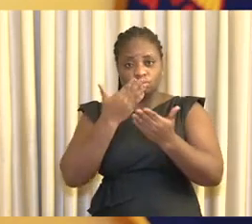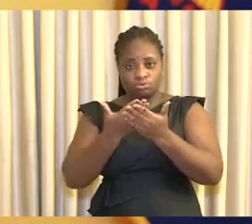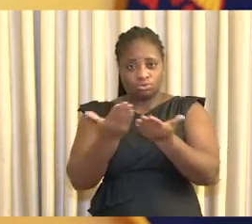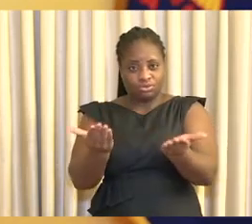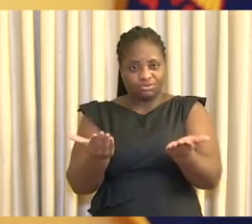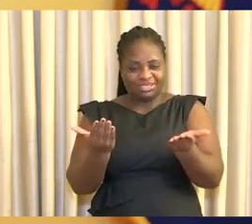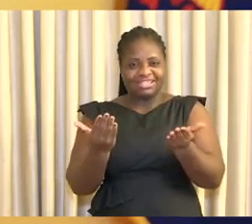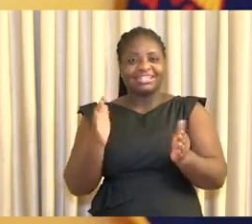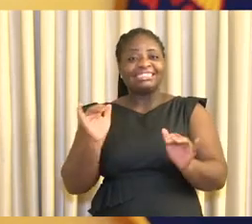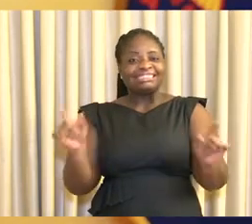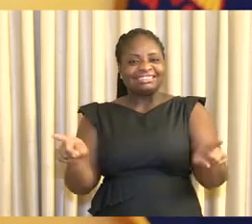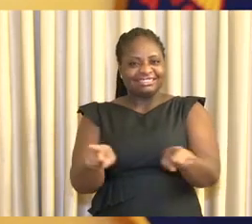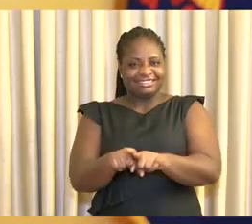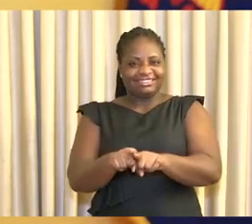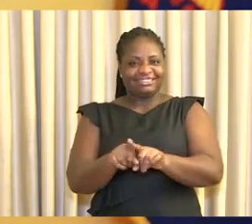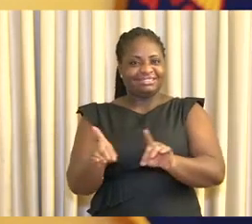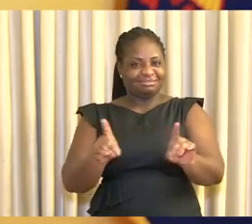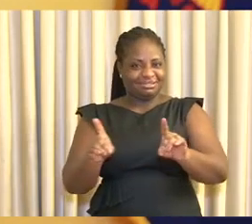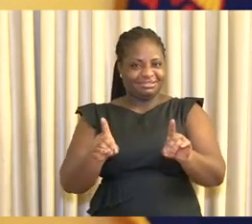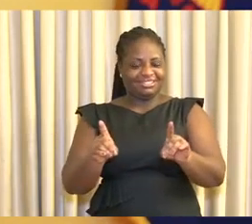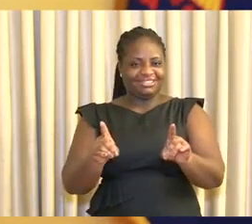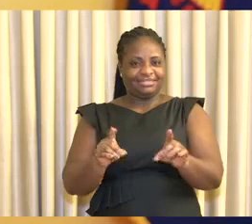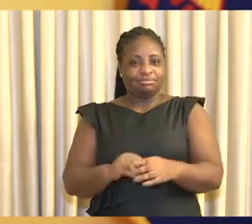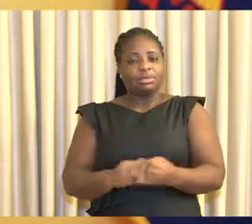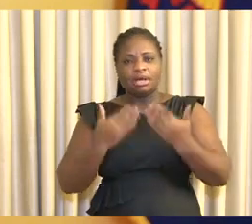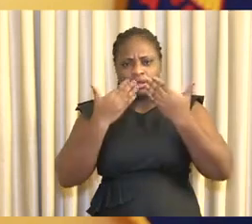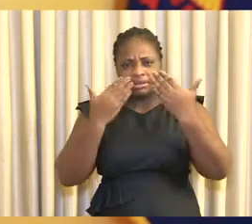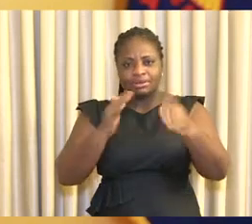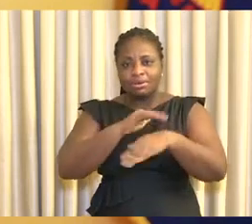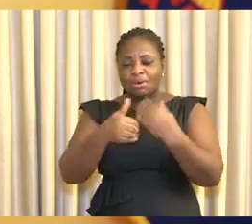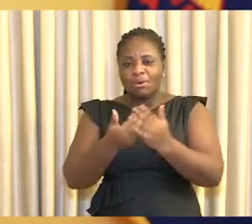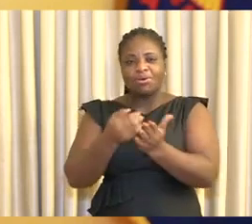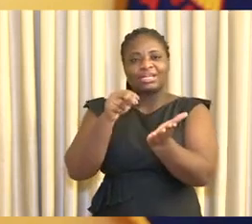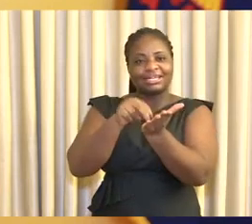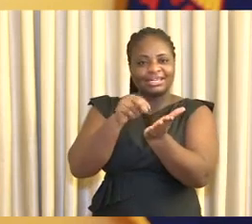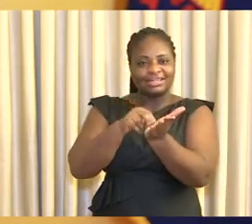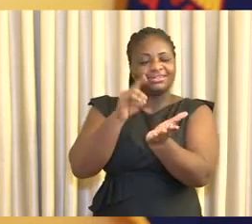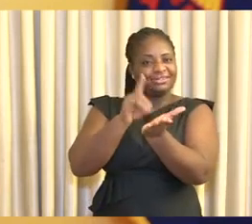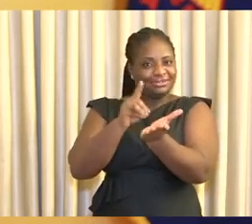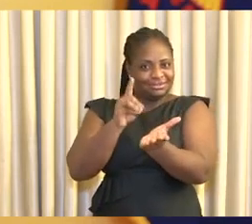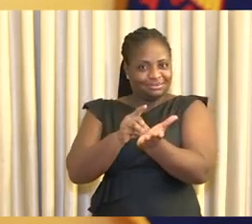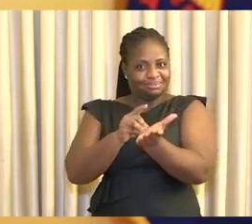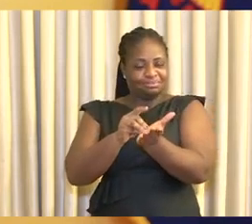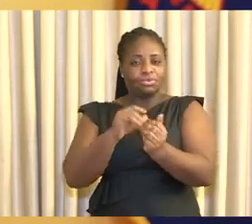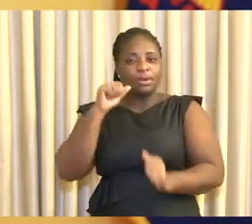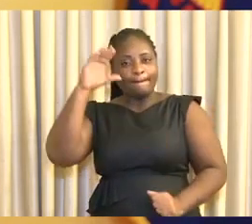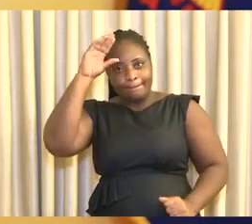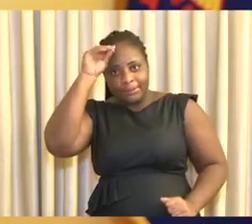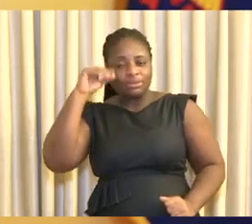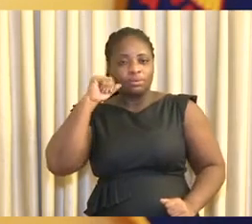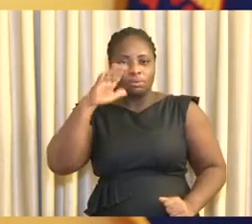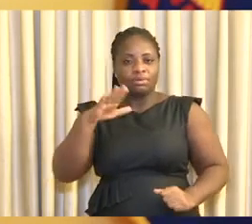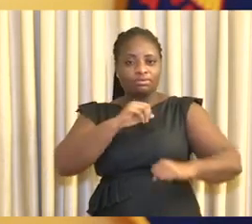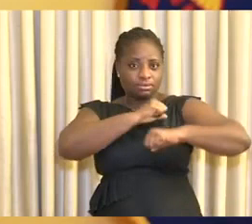and we have been doing just that. I thank all our health care workers, the men and women of our security